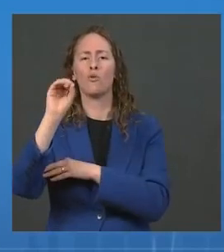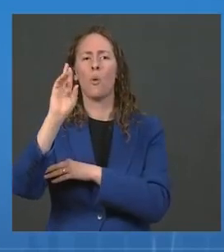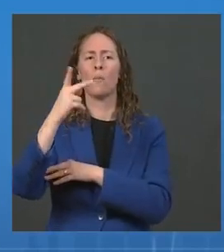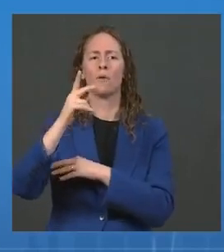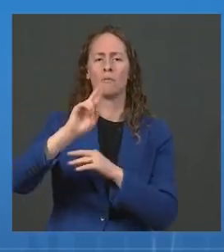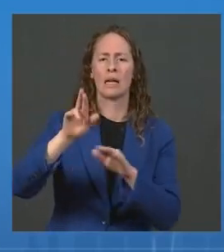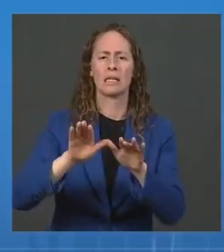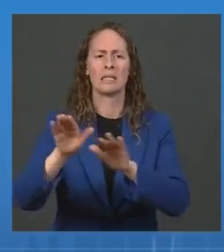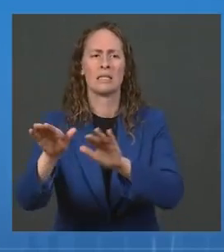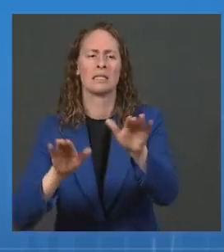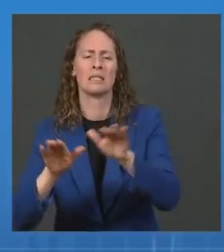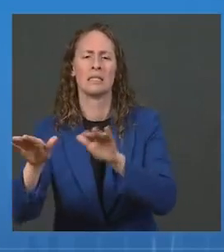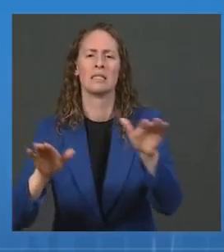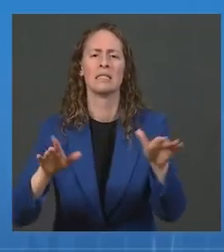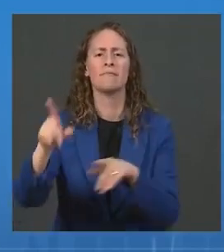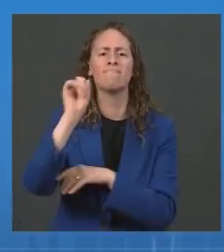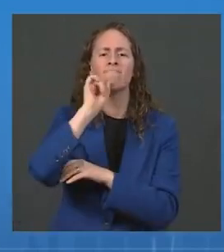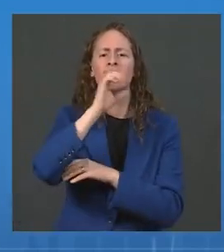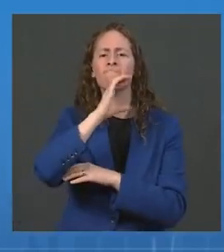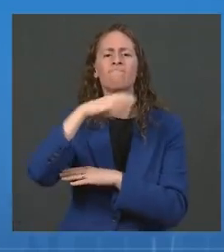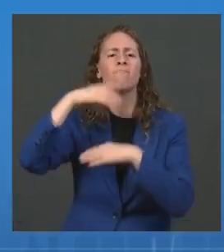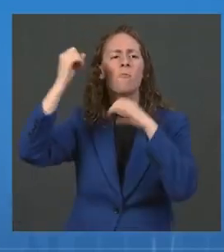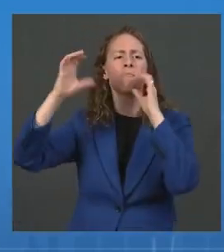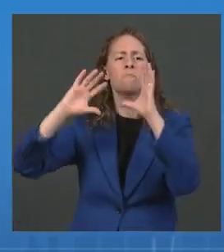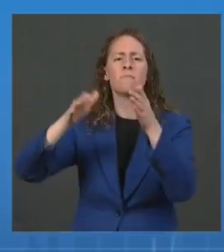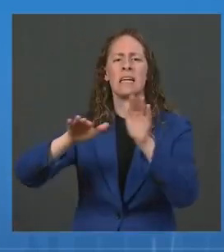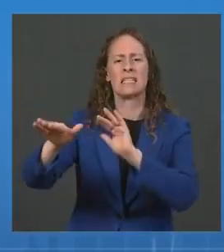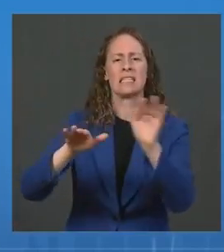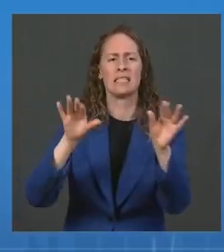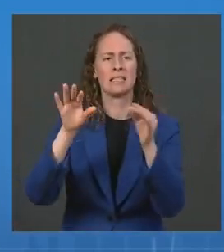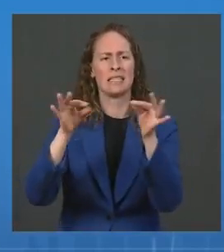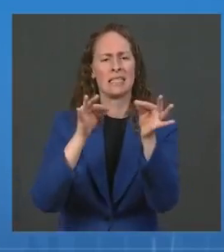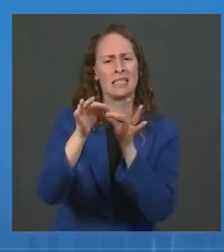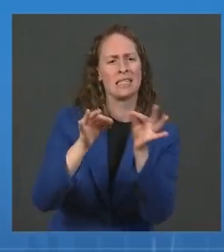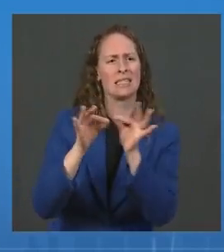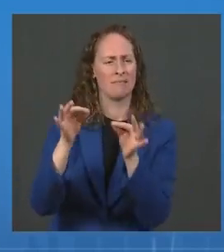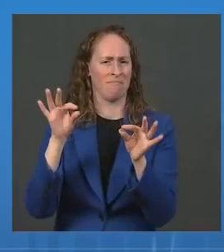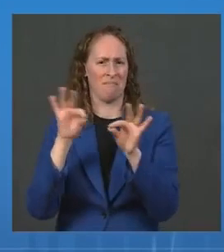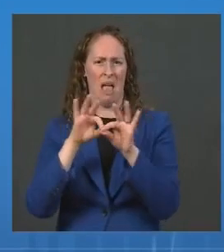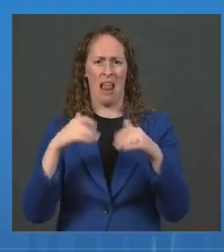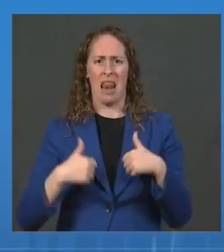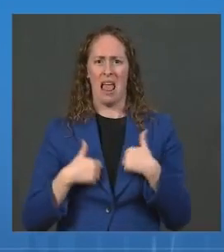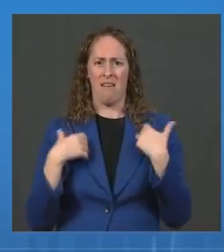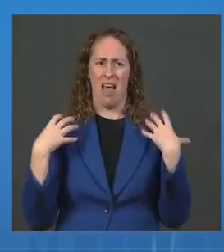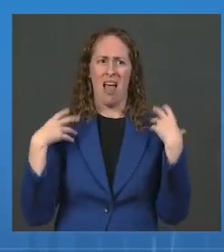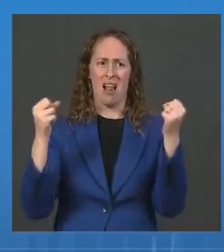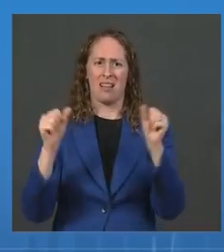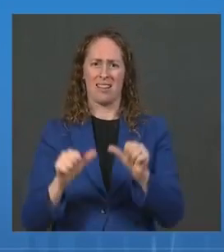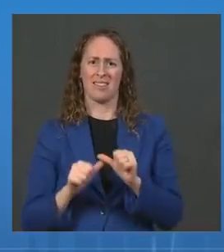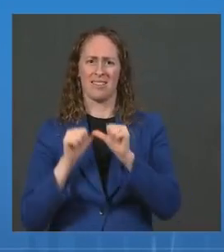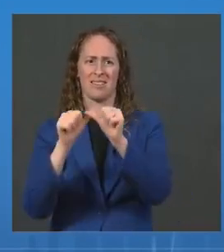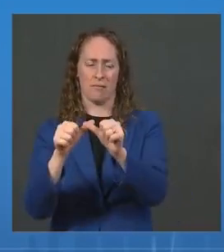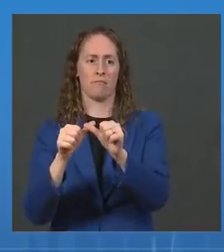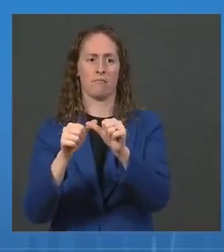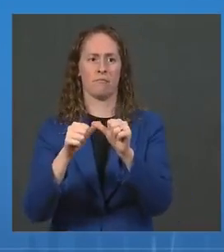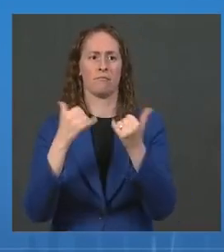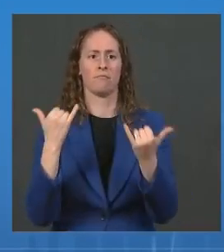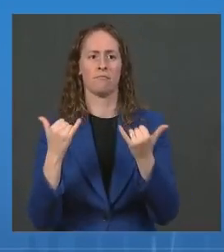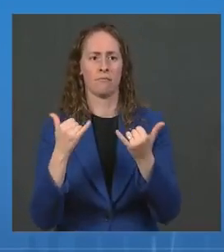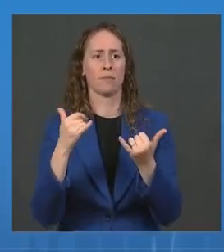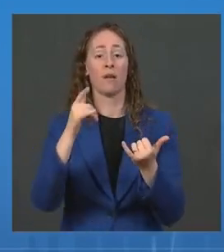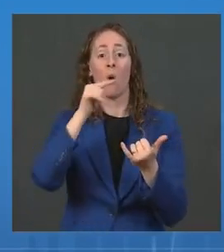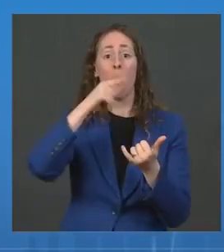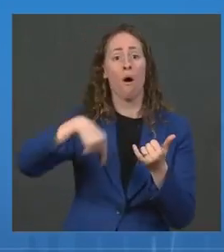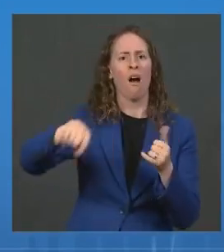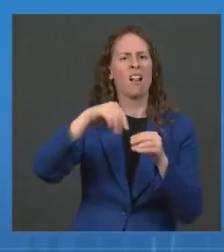matters in terms of getting them vaccinated. That's a potential life saved. And so the vast network of community organizations, which include doctors and